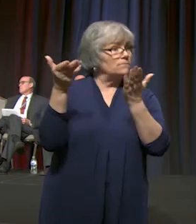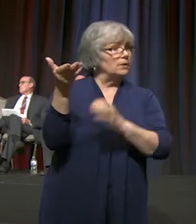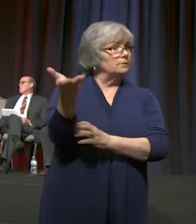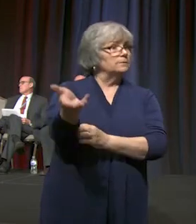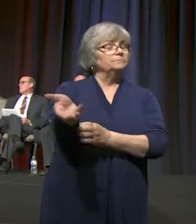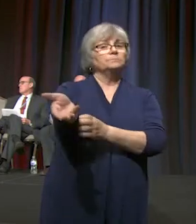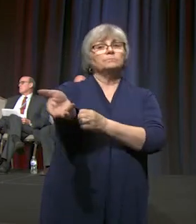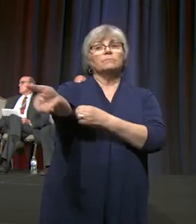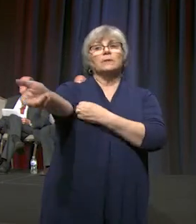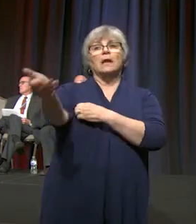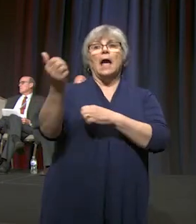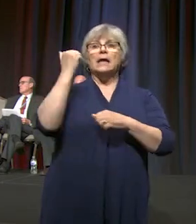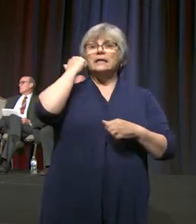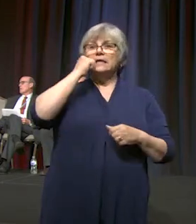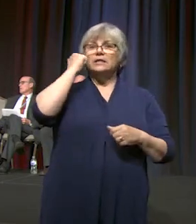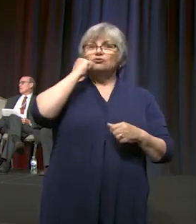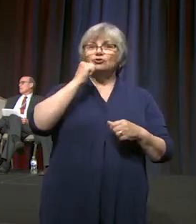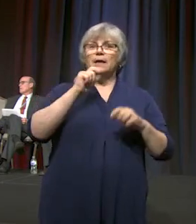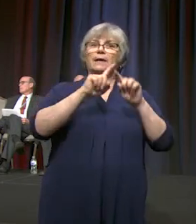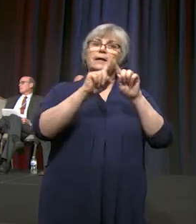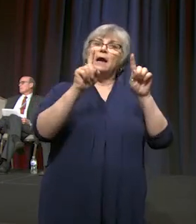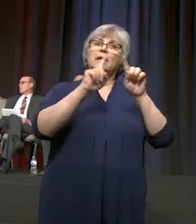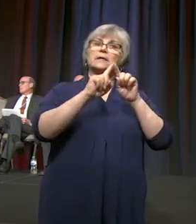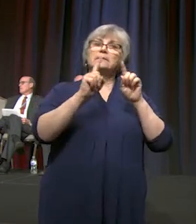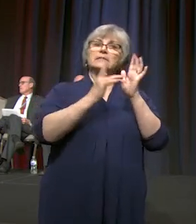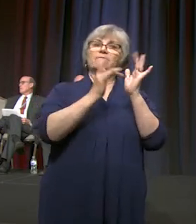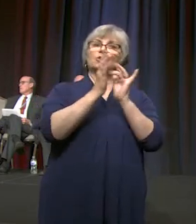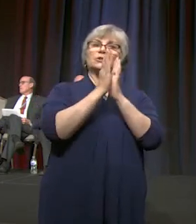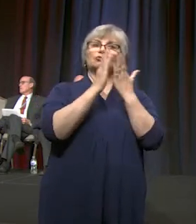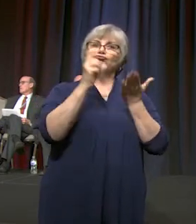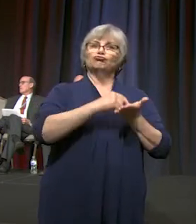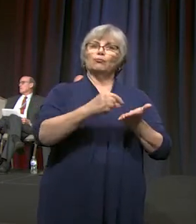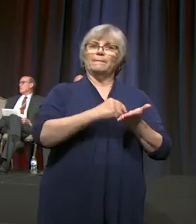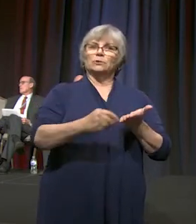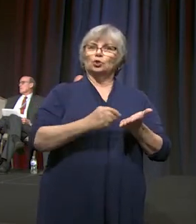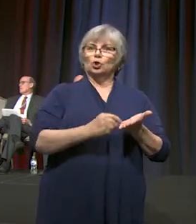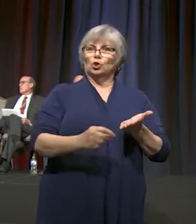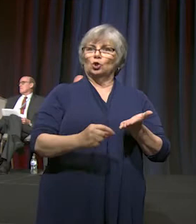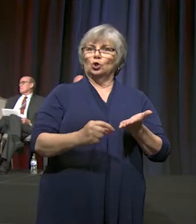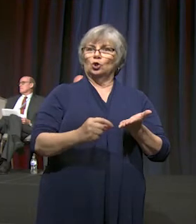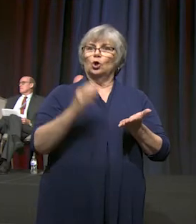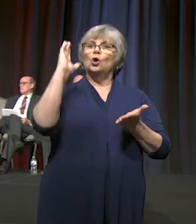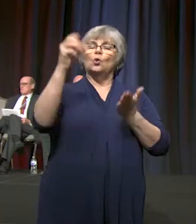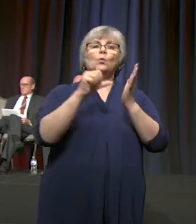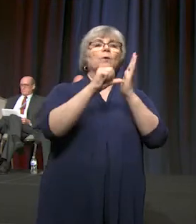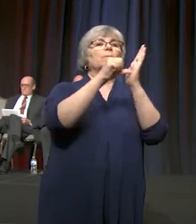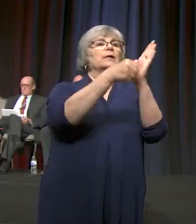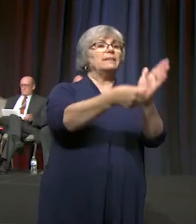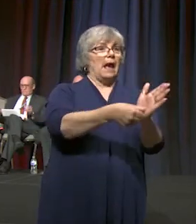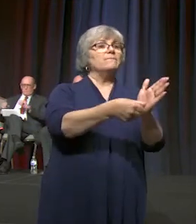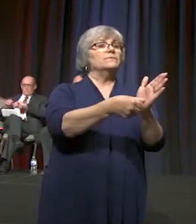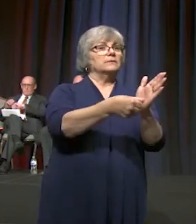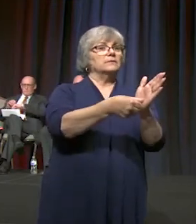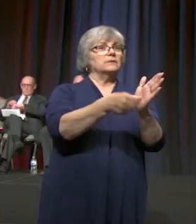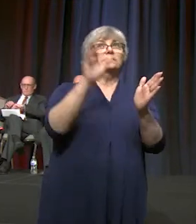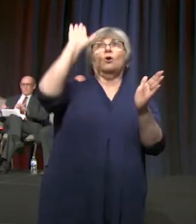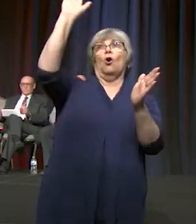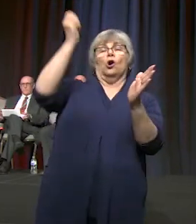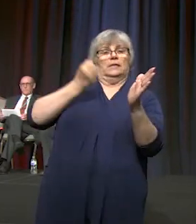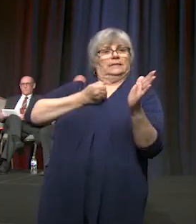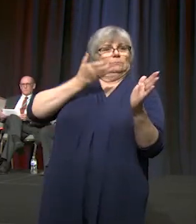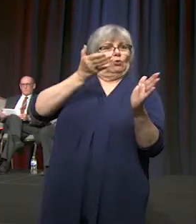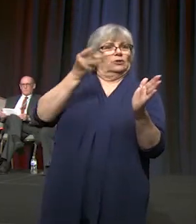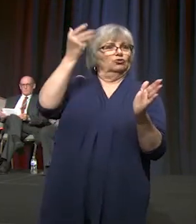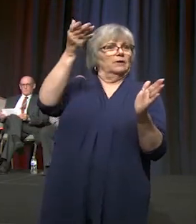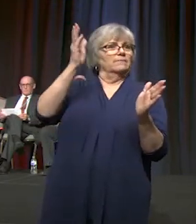And each day, a different scripture will bring about the emphasis on the expression of God that's being